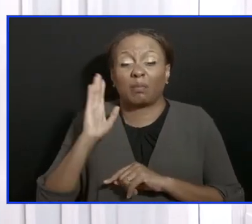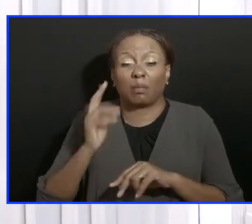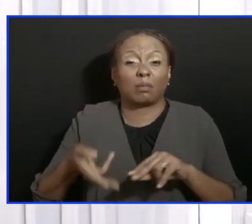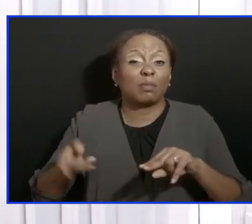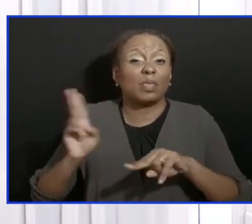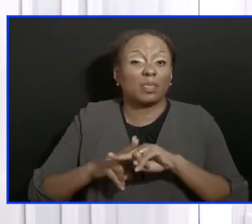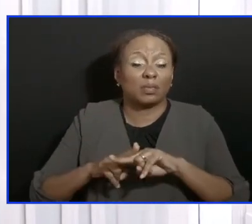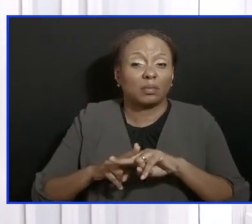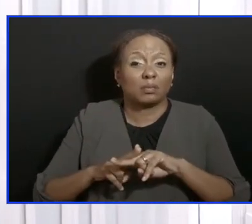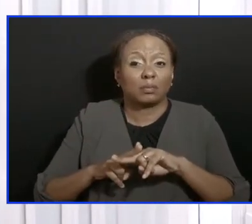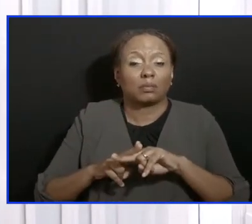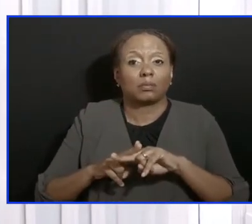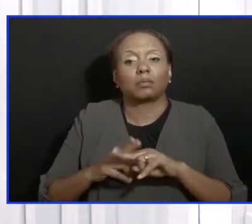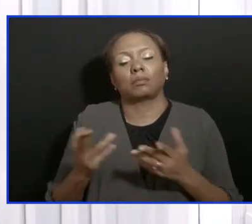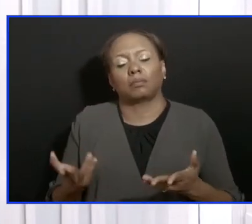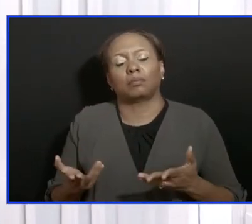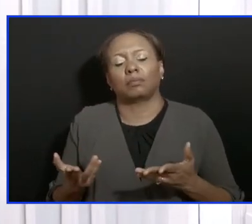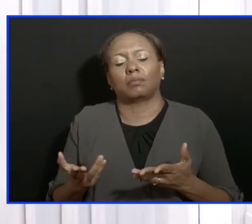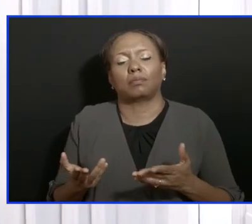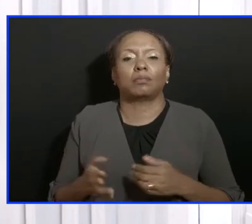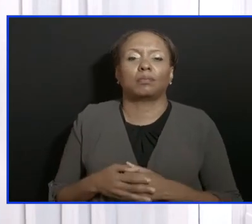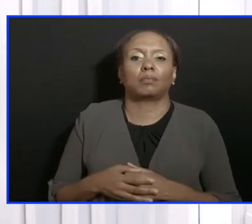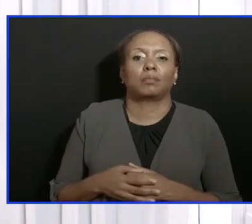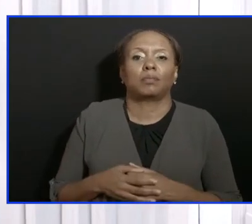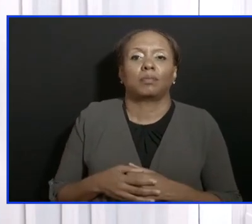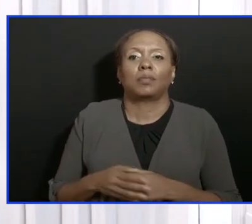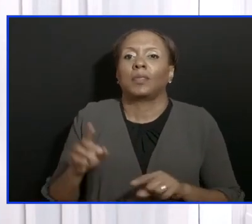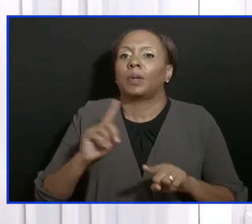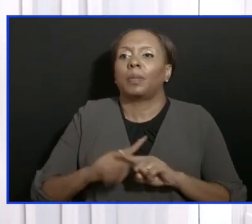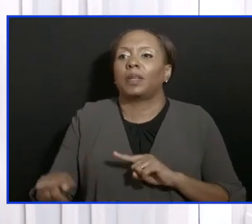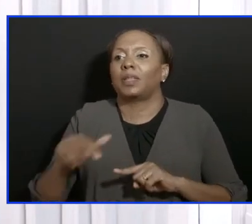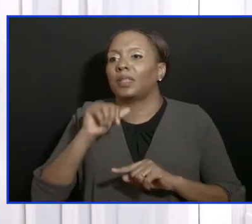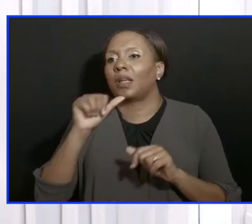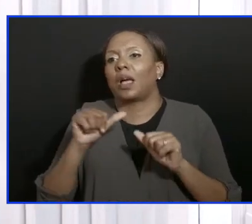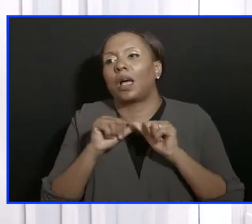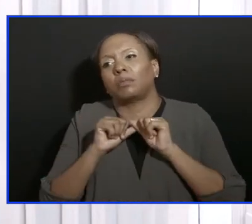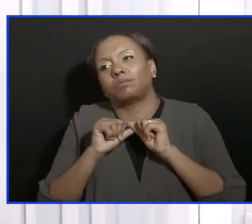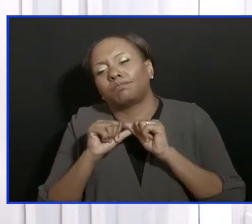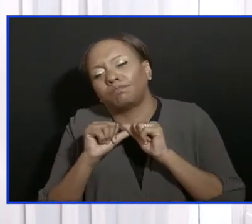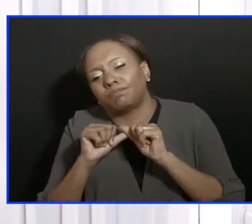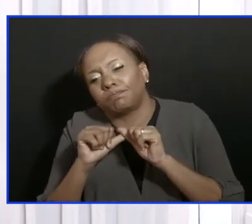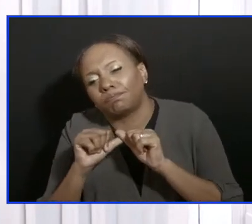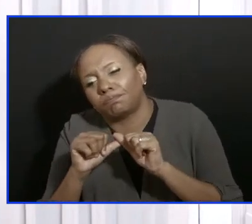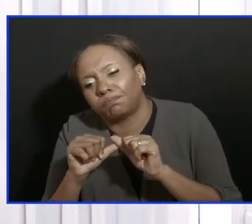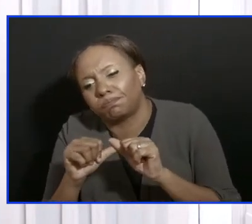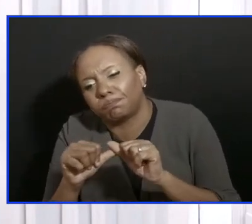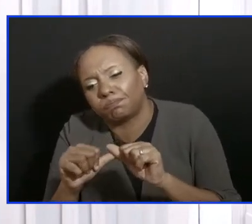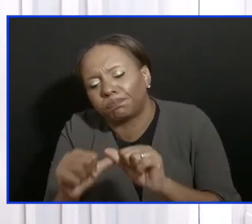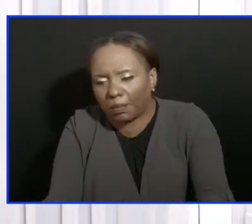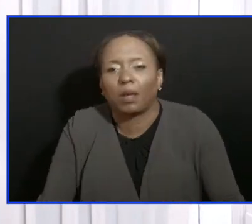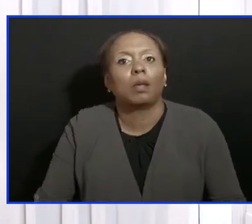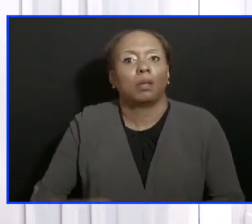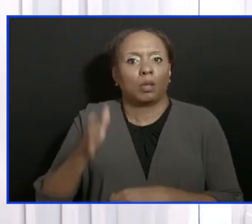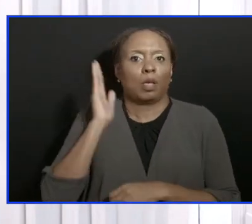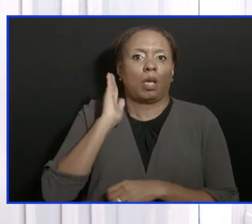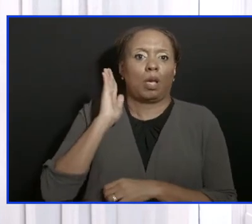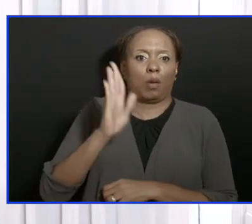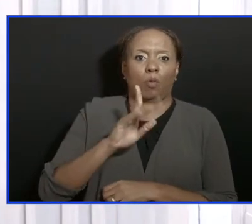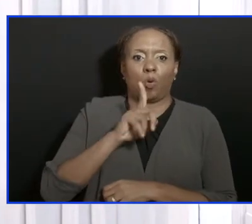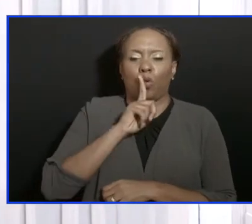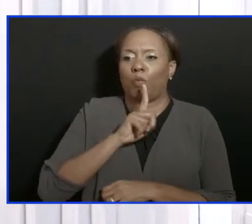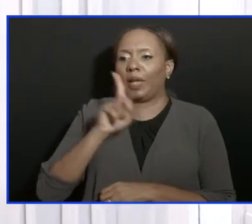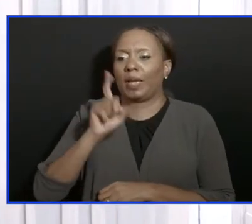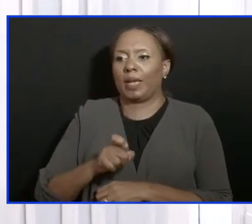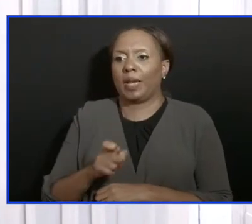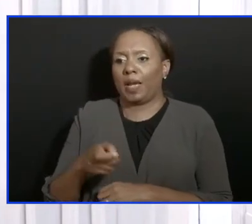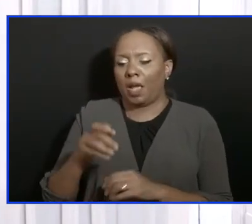But equally, we know that typically storms don't last for more than 12 weeks, I'm told. So that we need to continue to stay